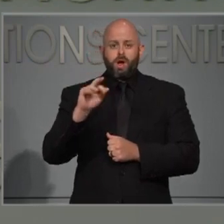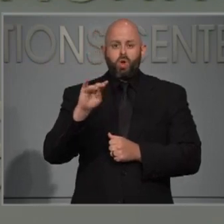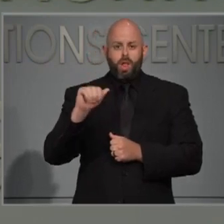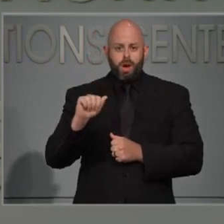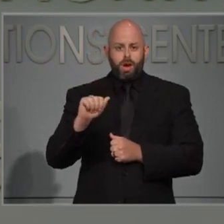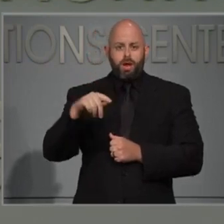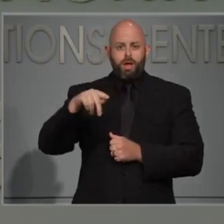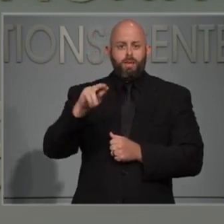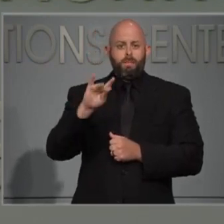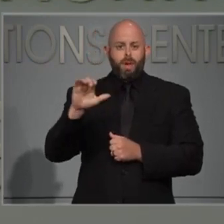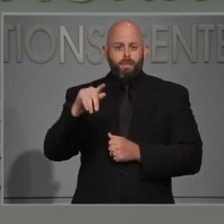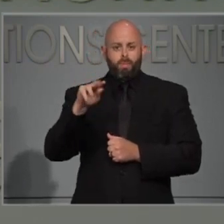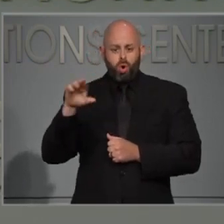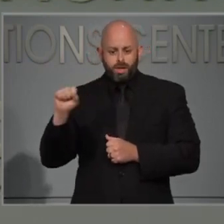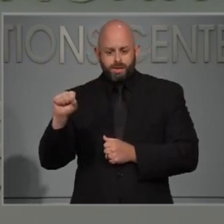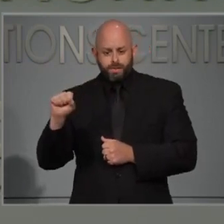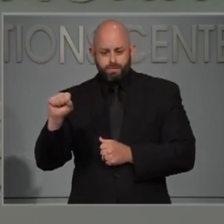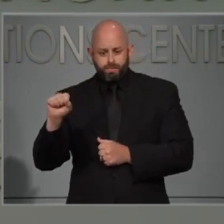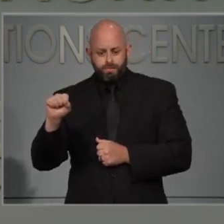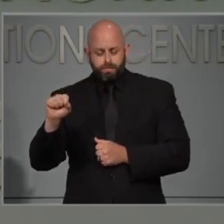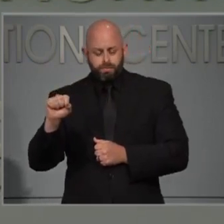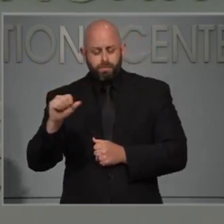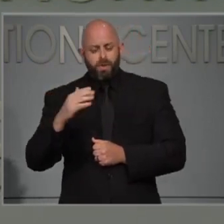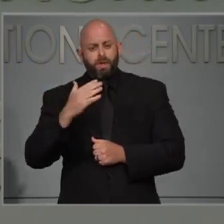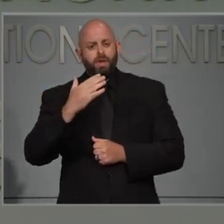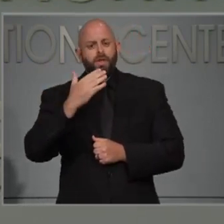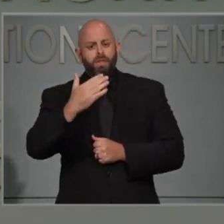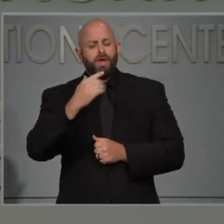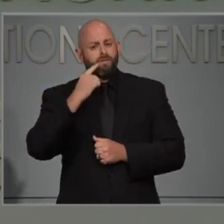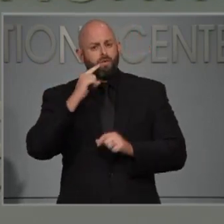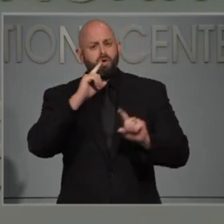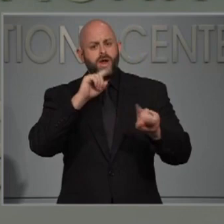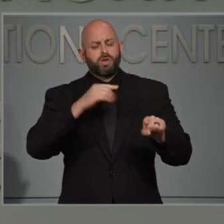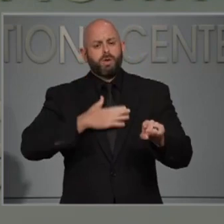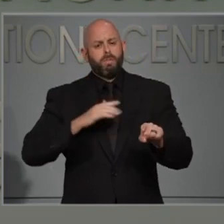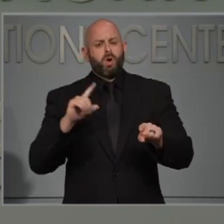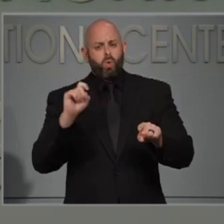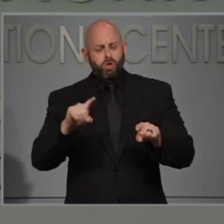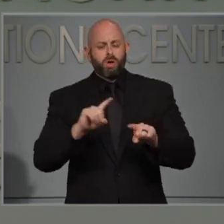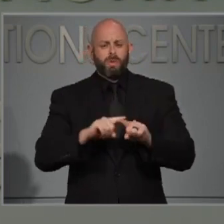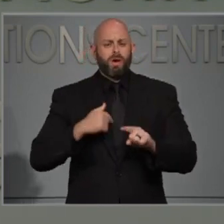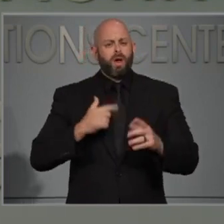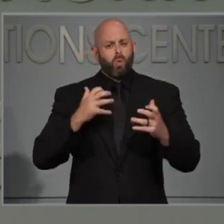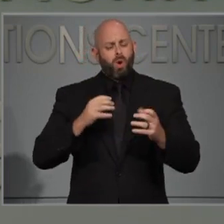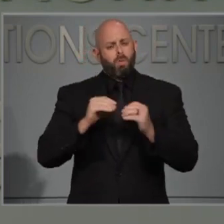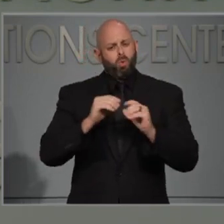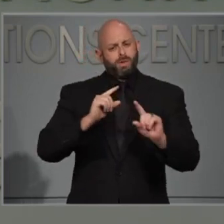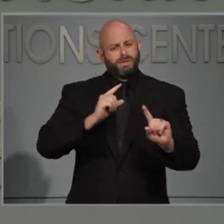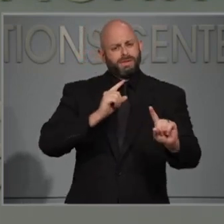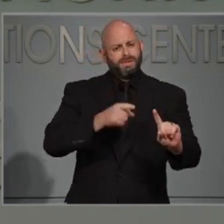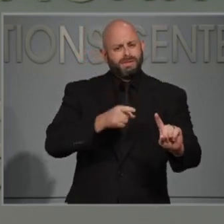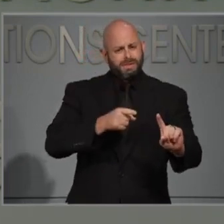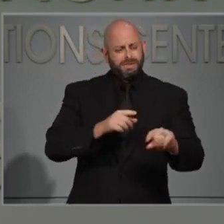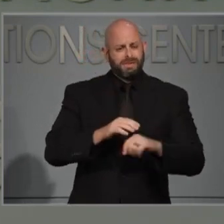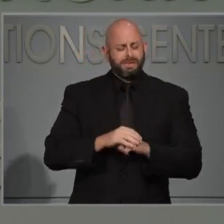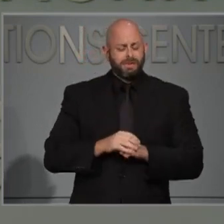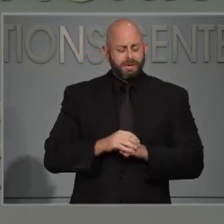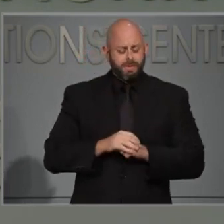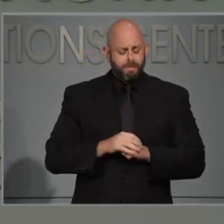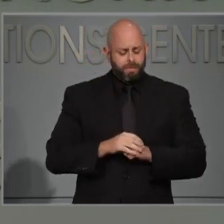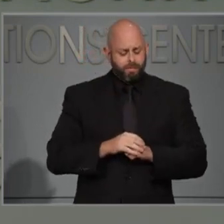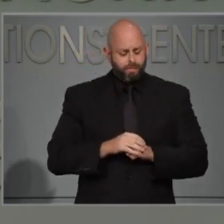Thank you both for answering my question, but I'm really hoping you can say if BHHS is aware of the